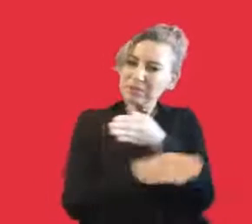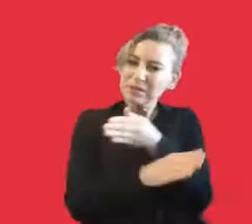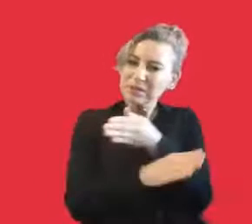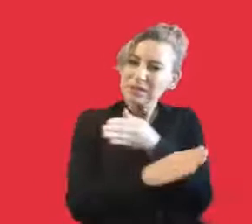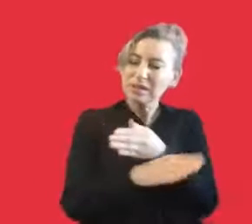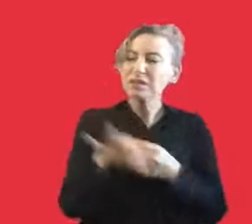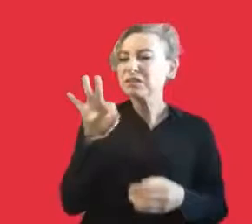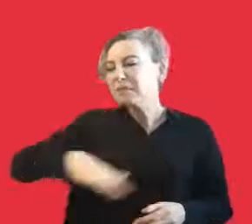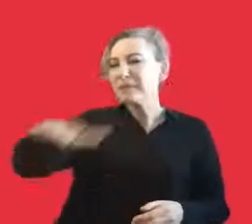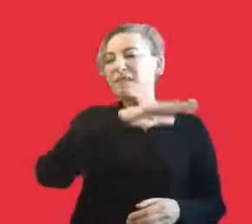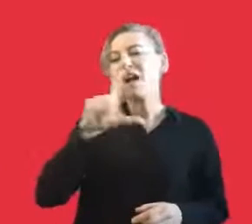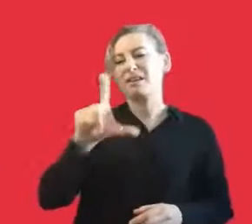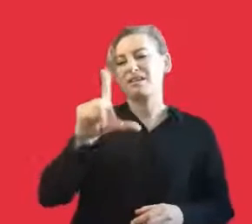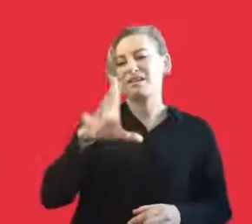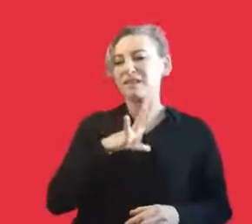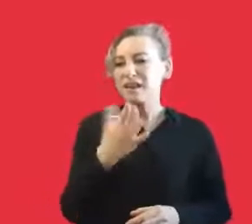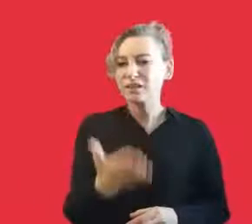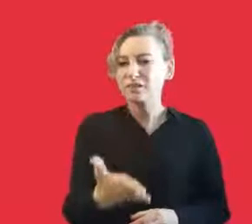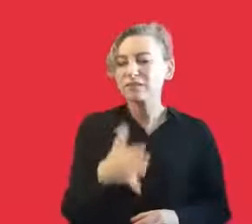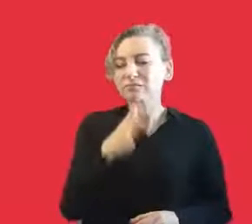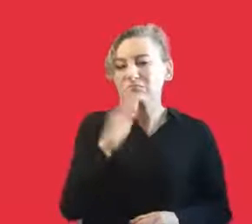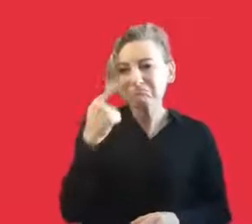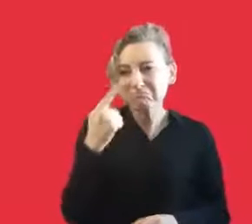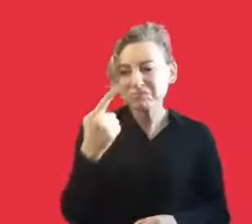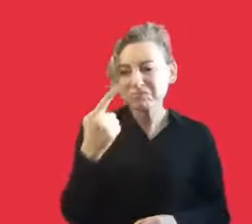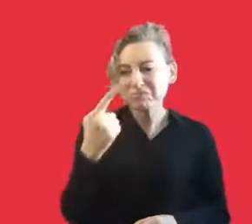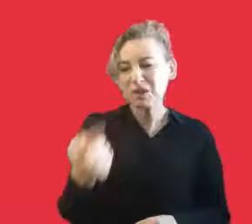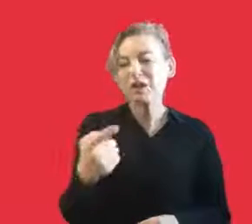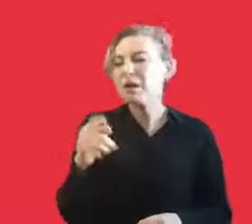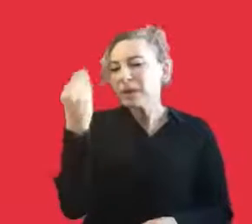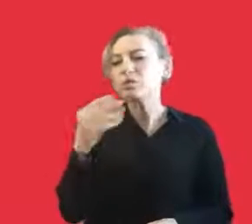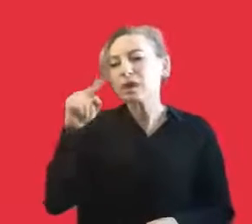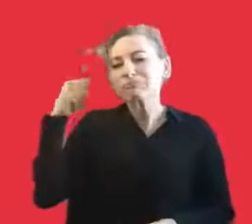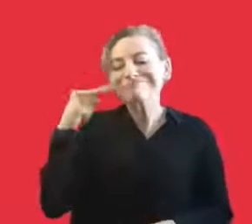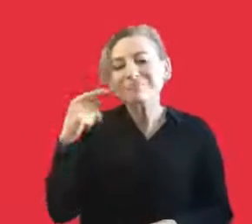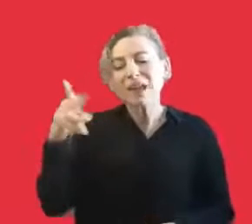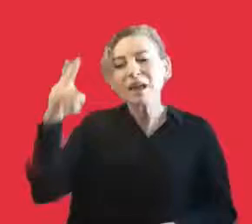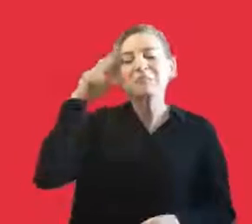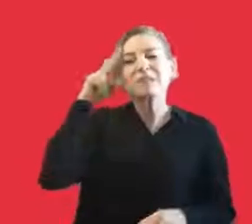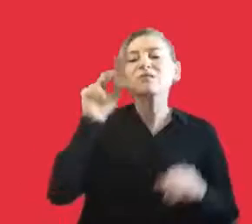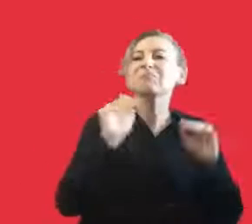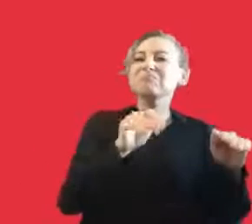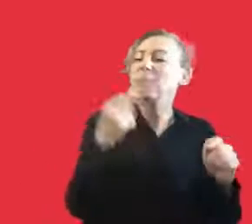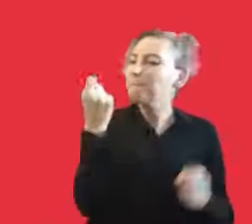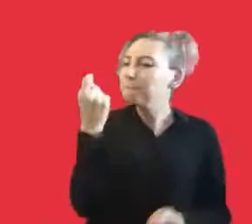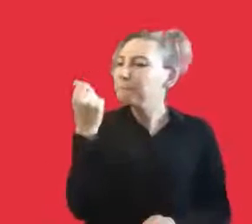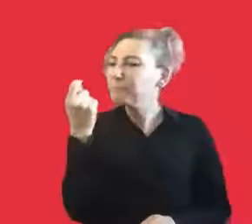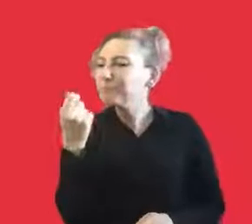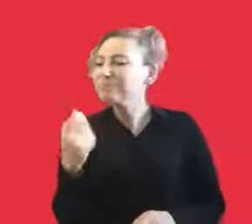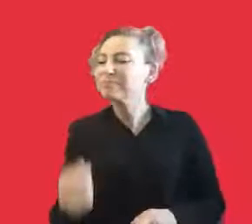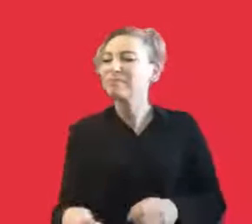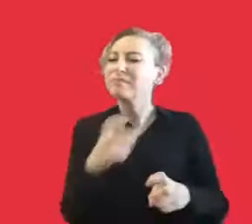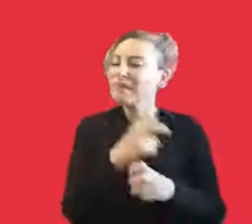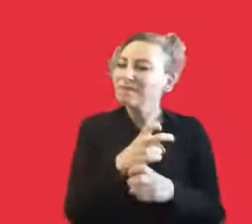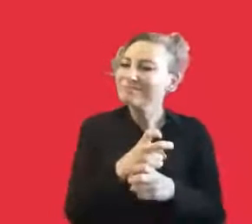Right now, in the past, we used to think that we need to reach the people who are needing something, but this is not something material,